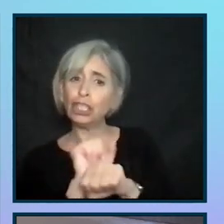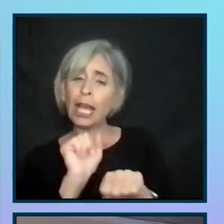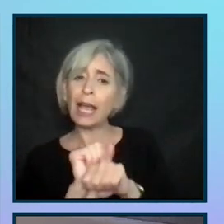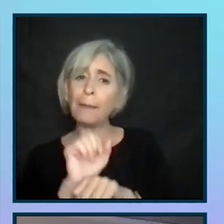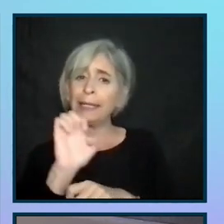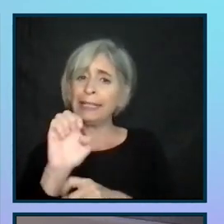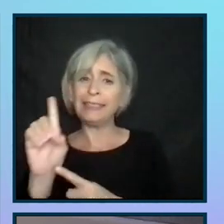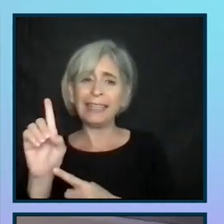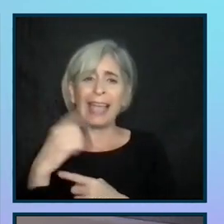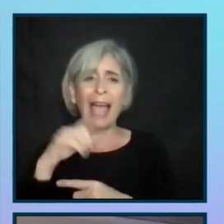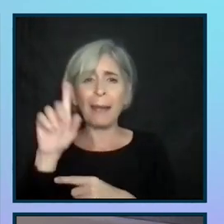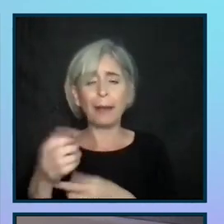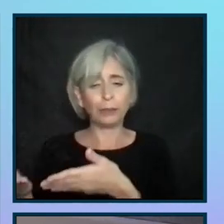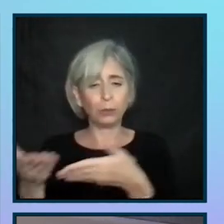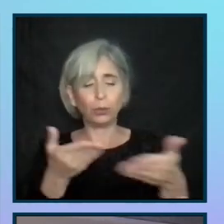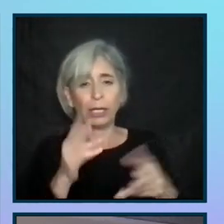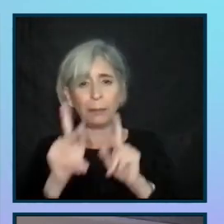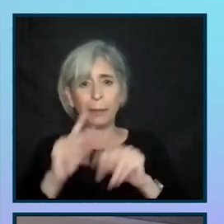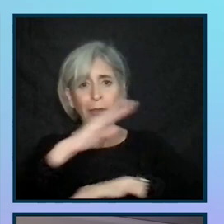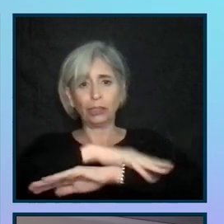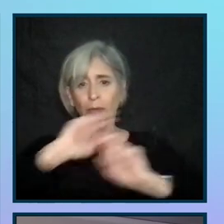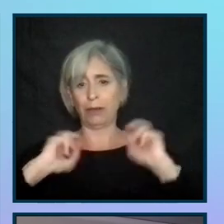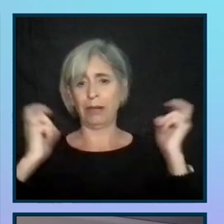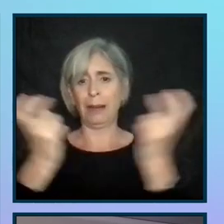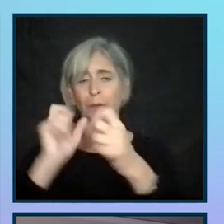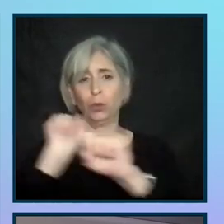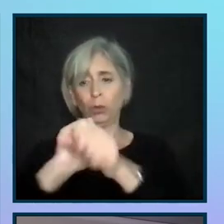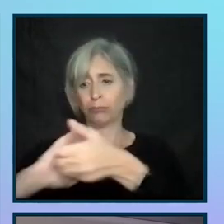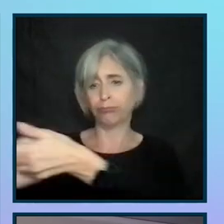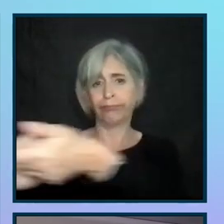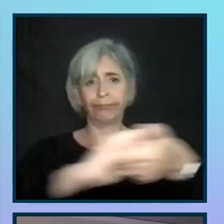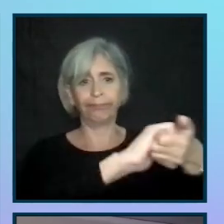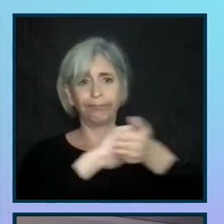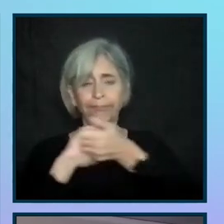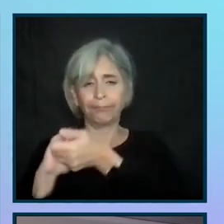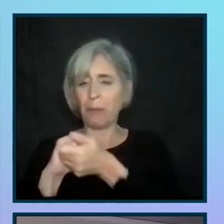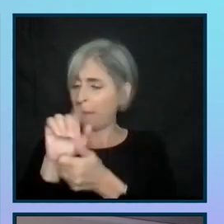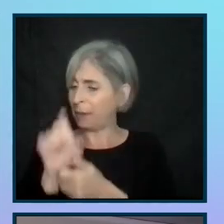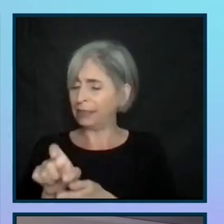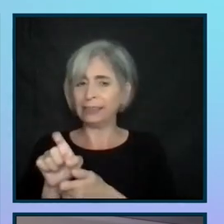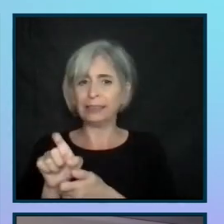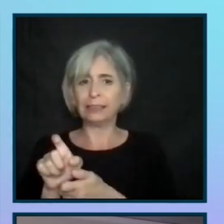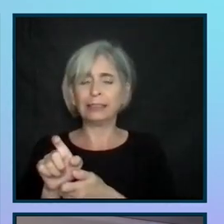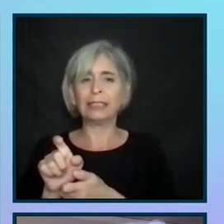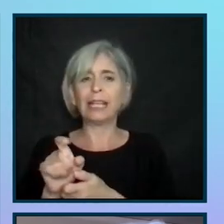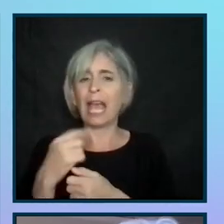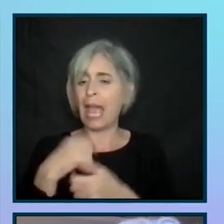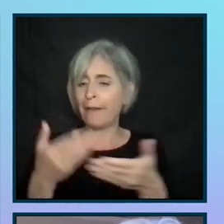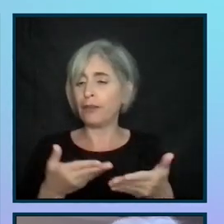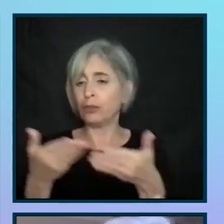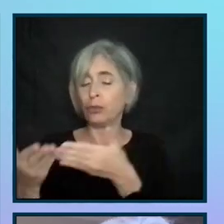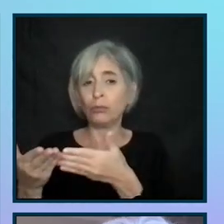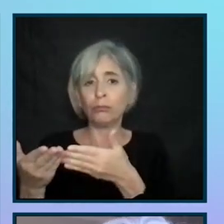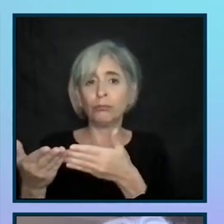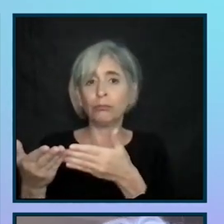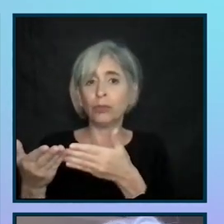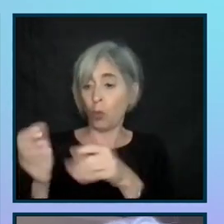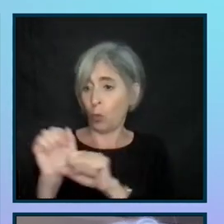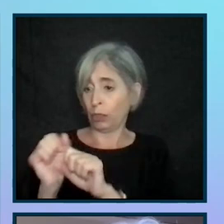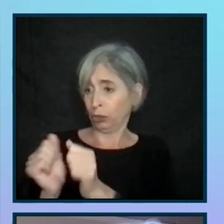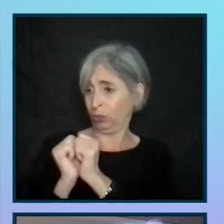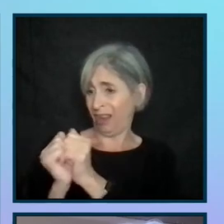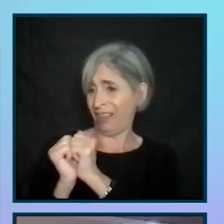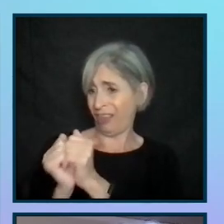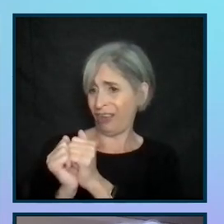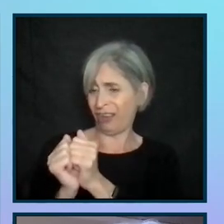director, I have to bring people to the table to work with us. And I have, sorry, I have to bring people to the table to work with us